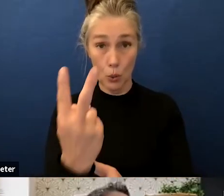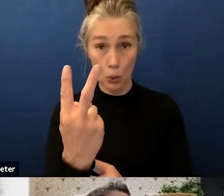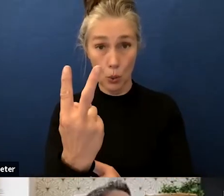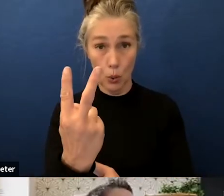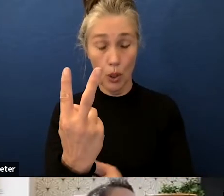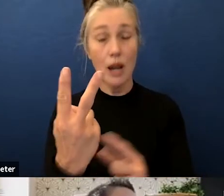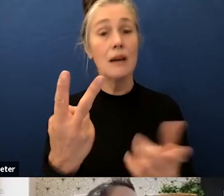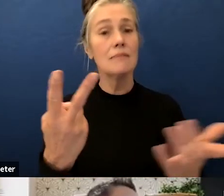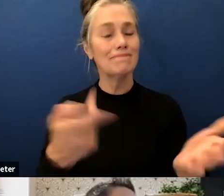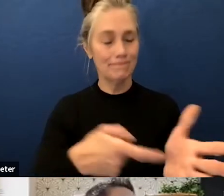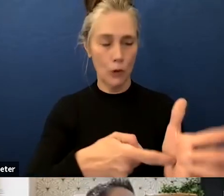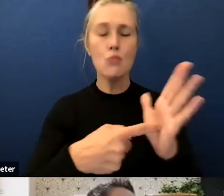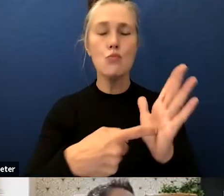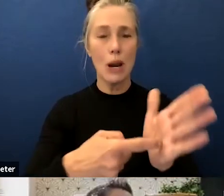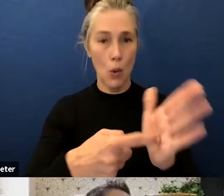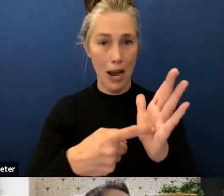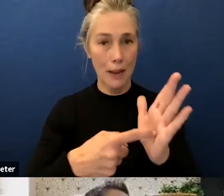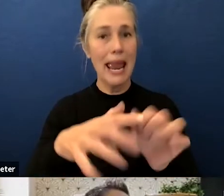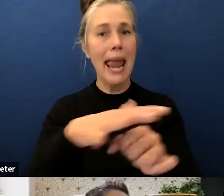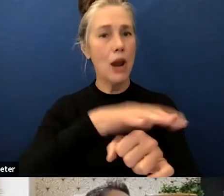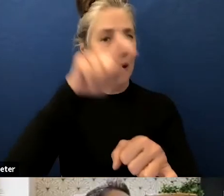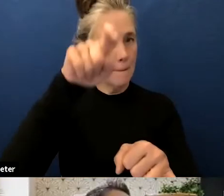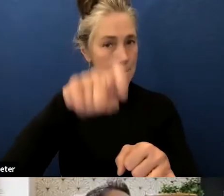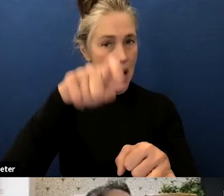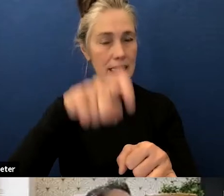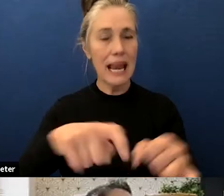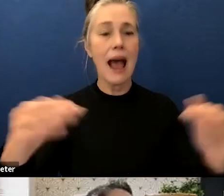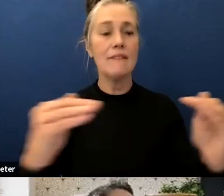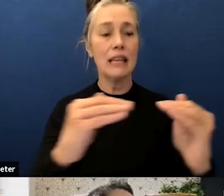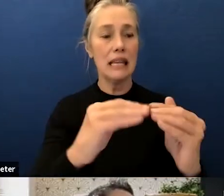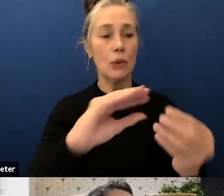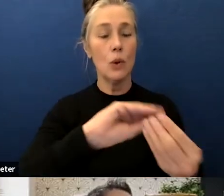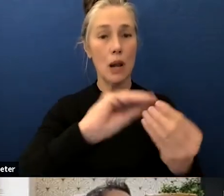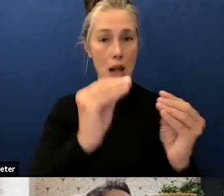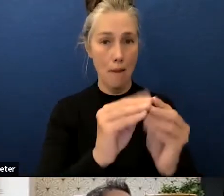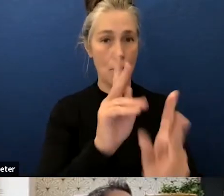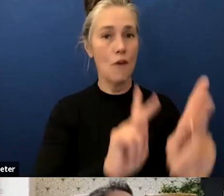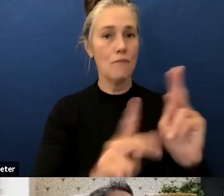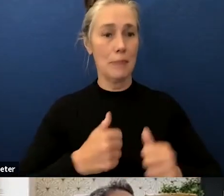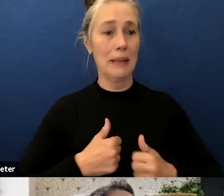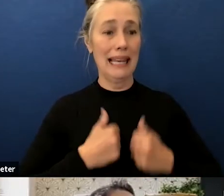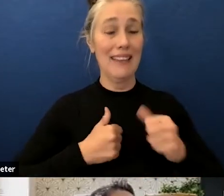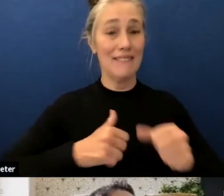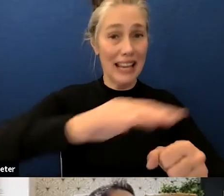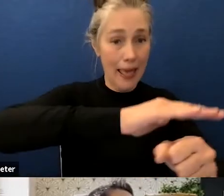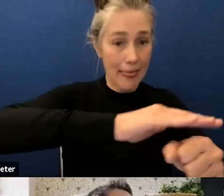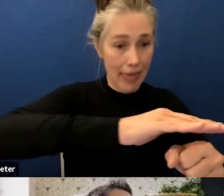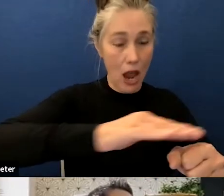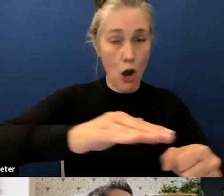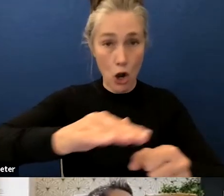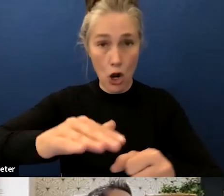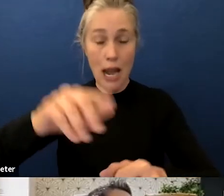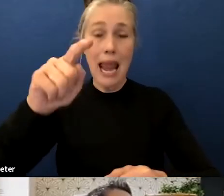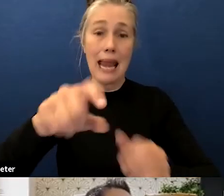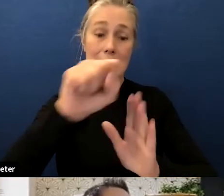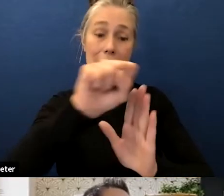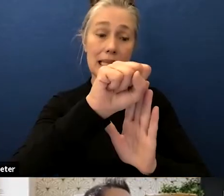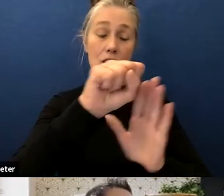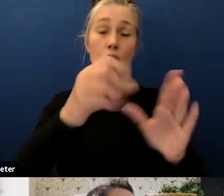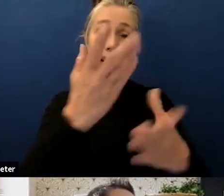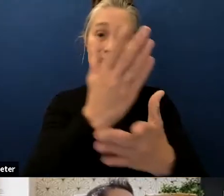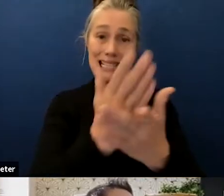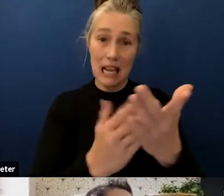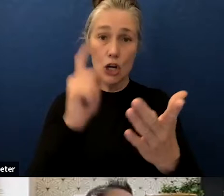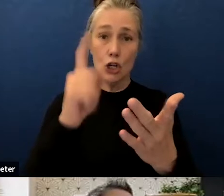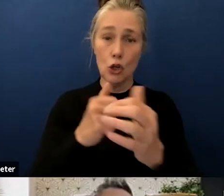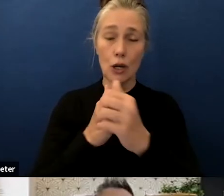requirements each area shall contain nearly equal number of inhabitants and each section shall be drawn to comply with the